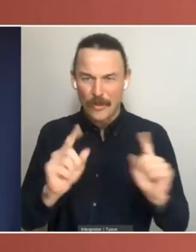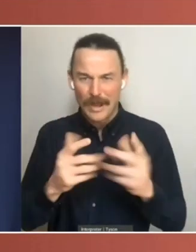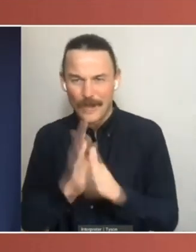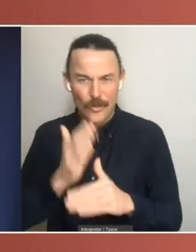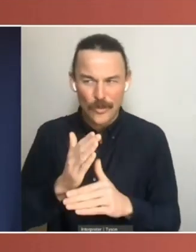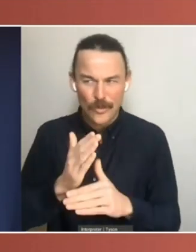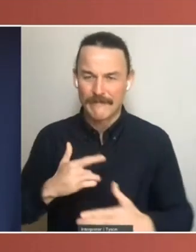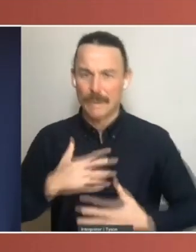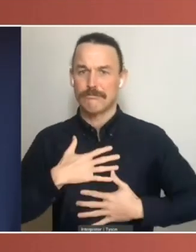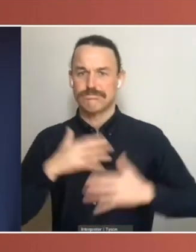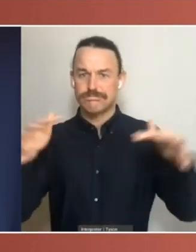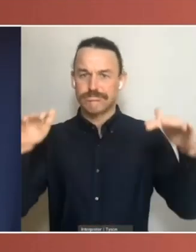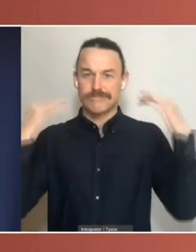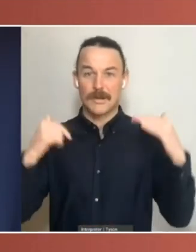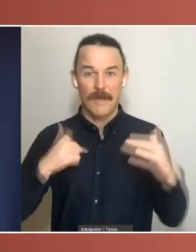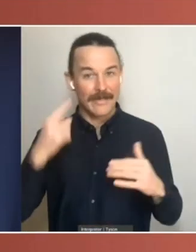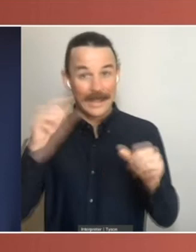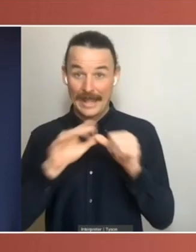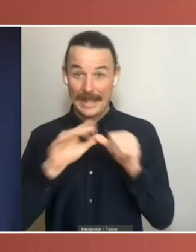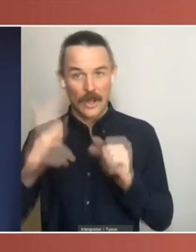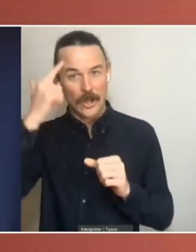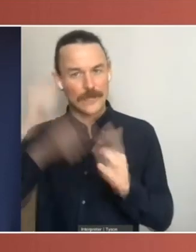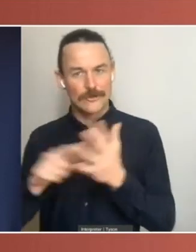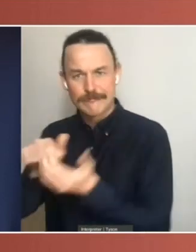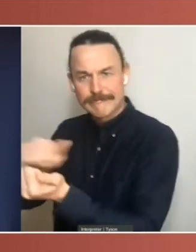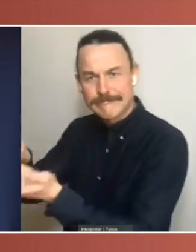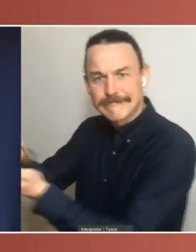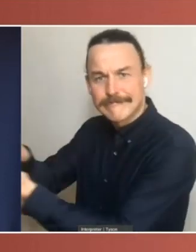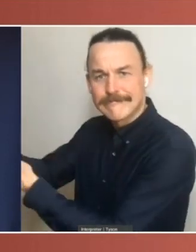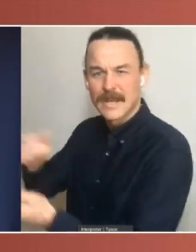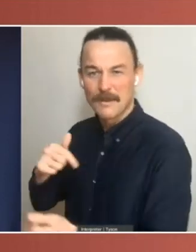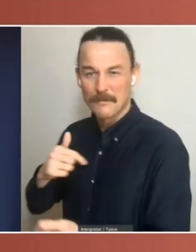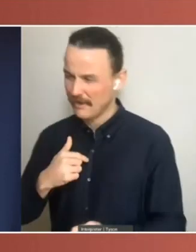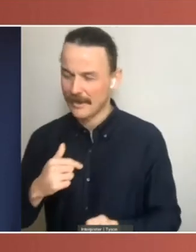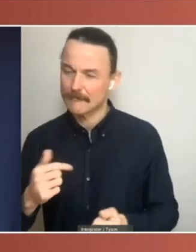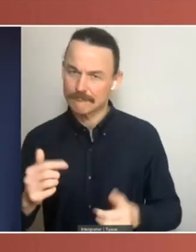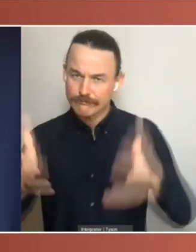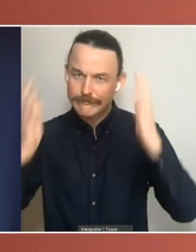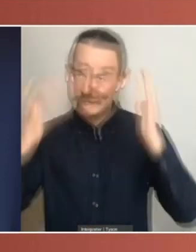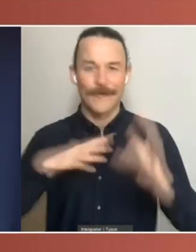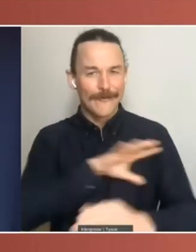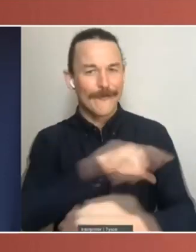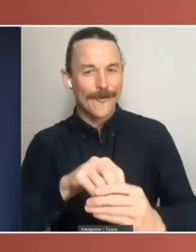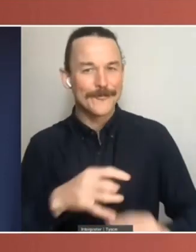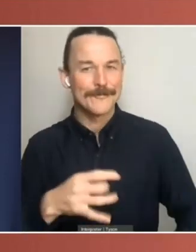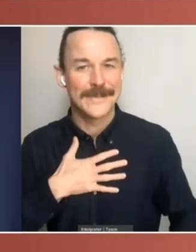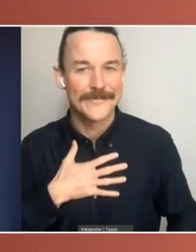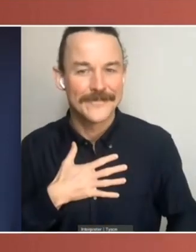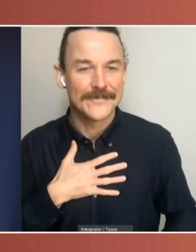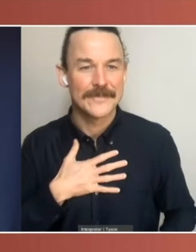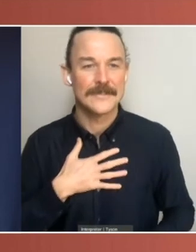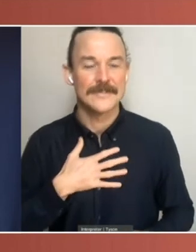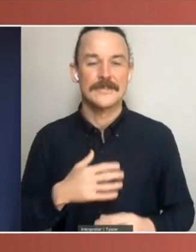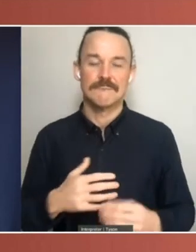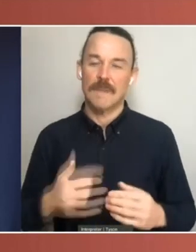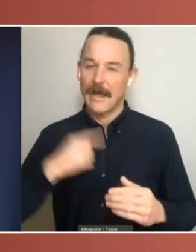keen from my organisation to engage with it in itself. So I do think that the Senate is making some efforts